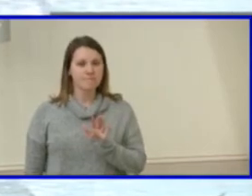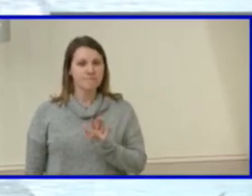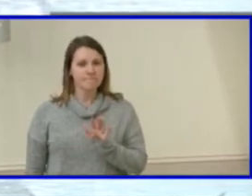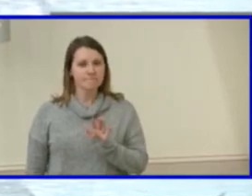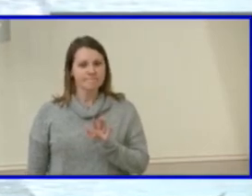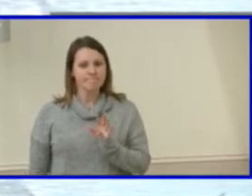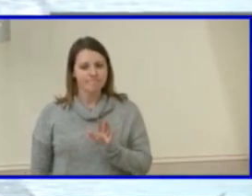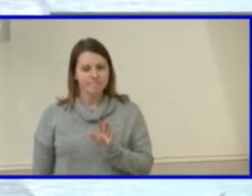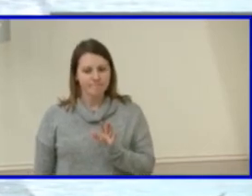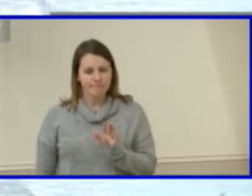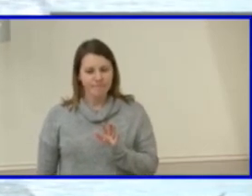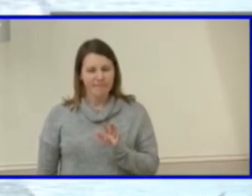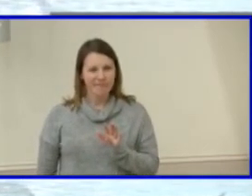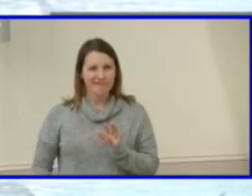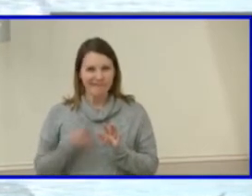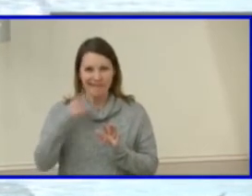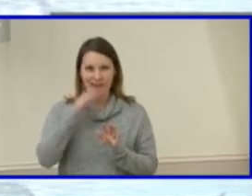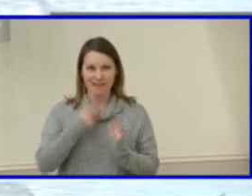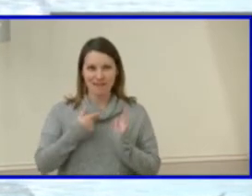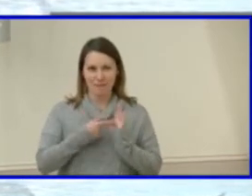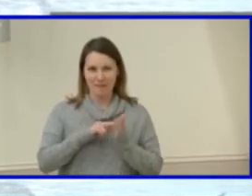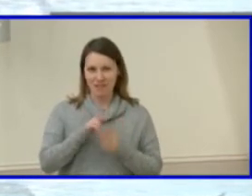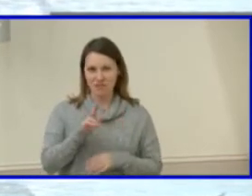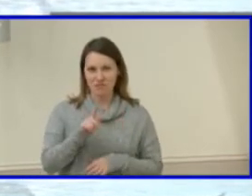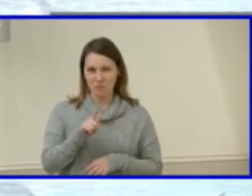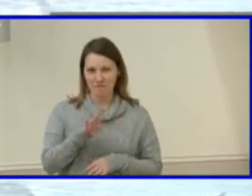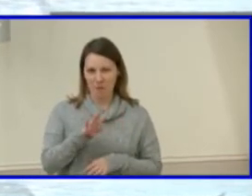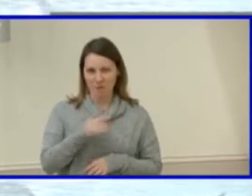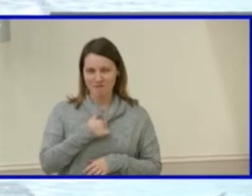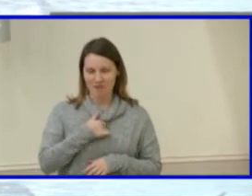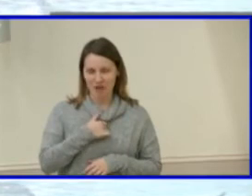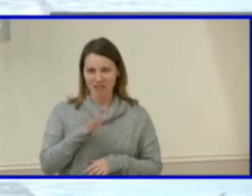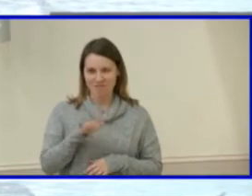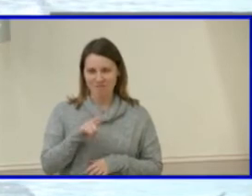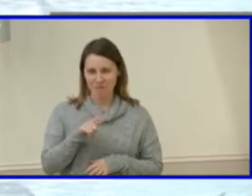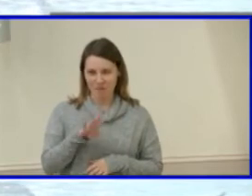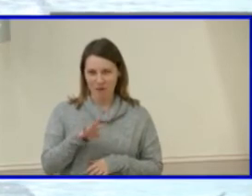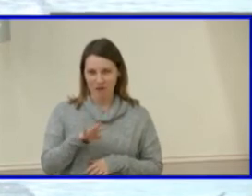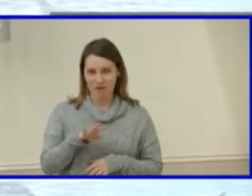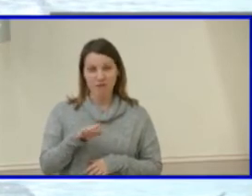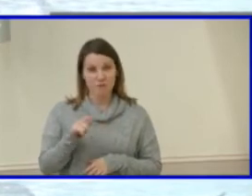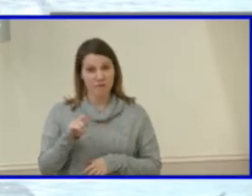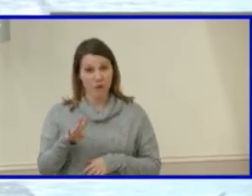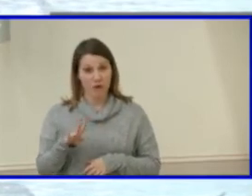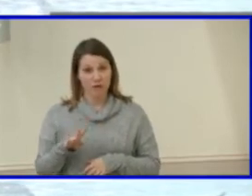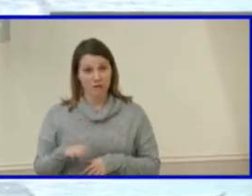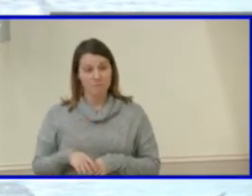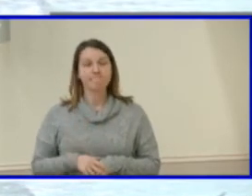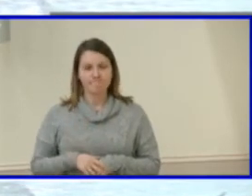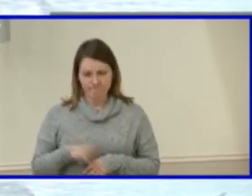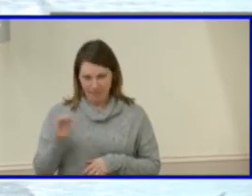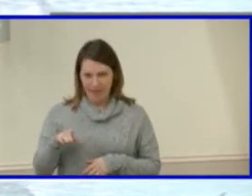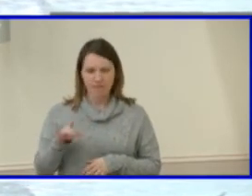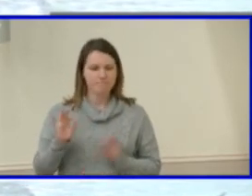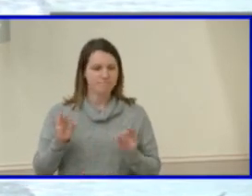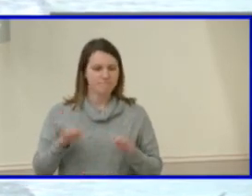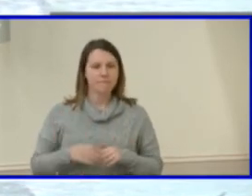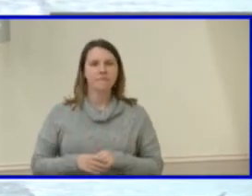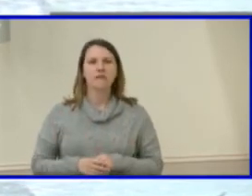I guess it's 24 then. Sorry. That one there for you. Yes, that's great.